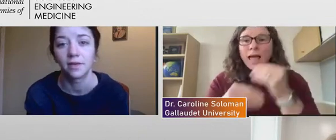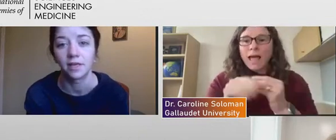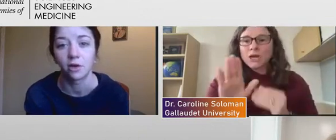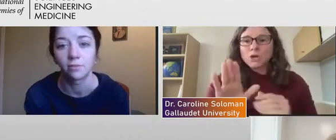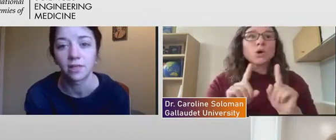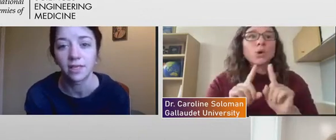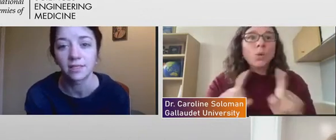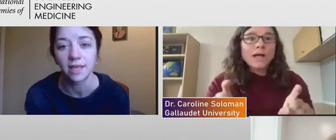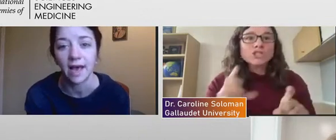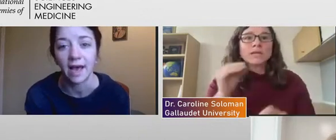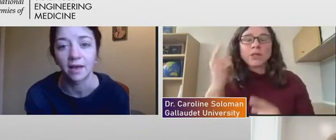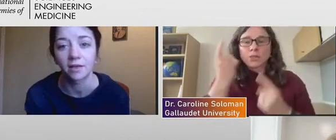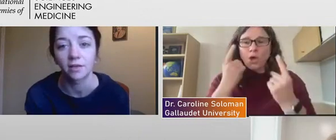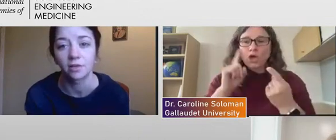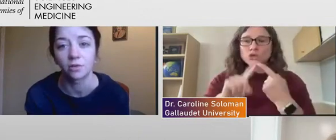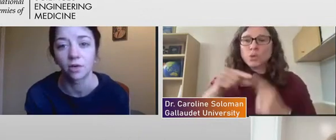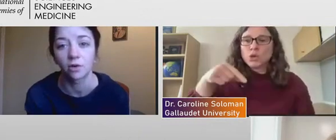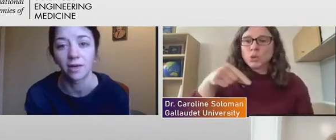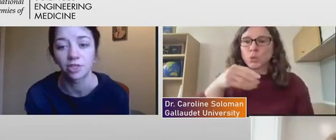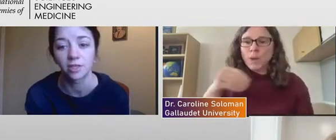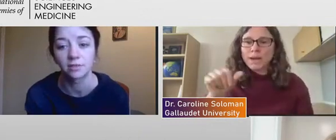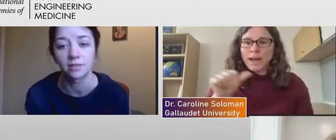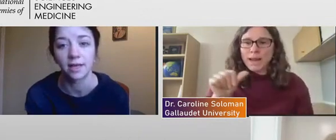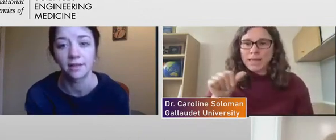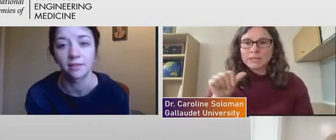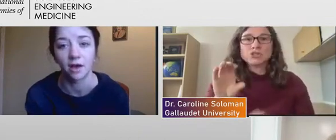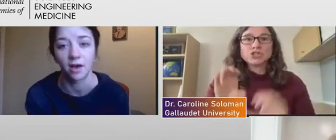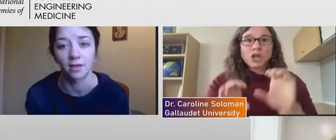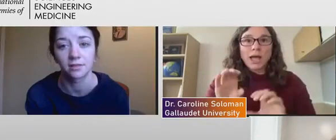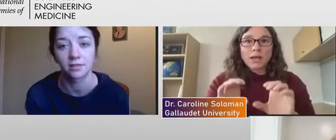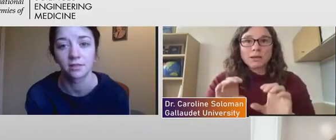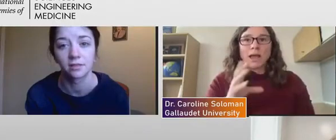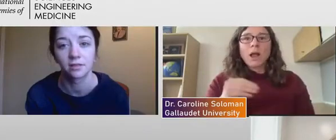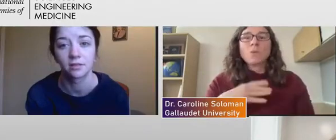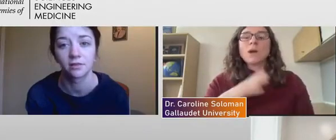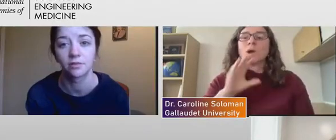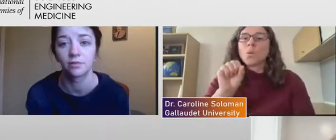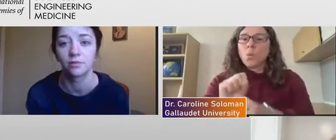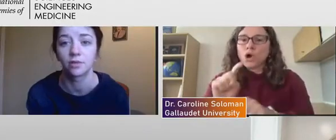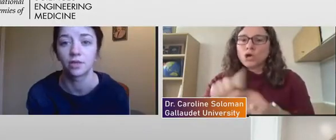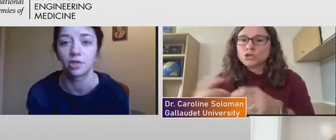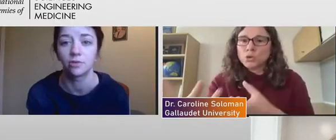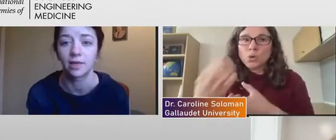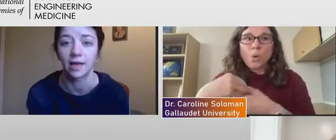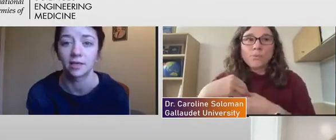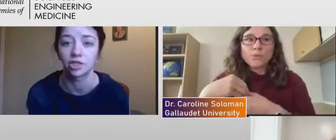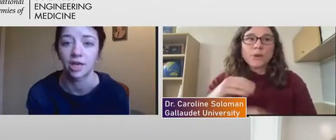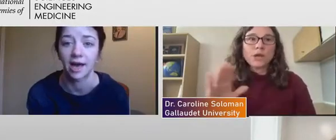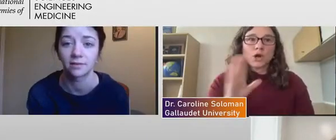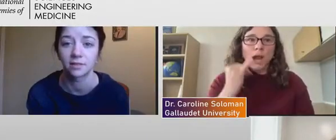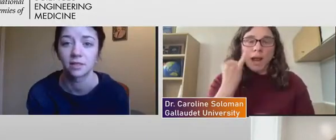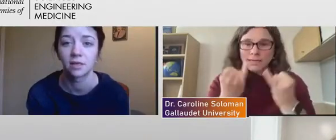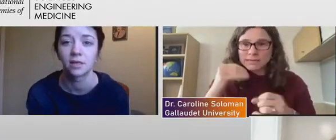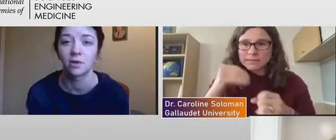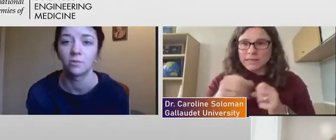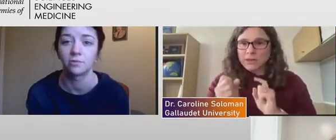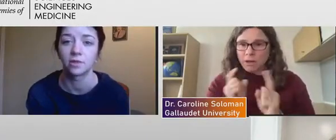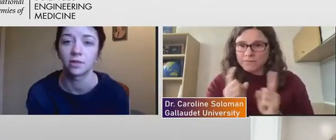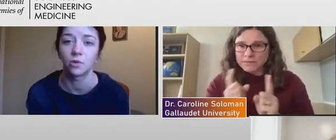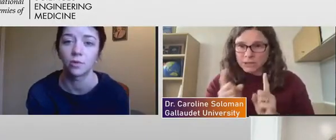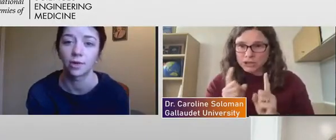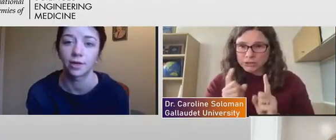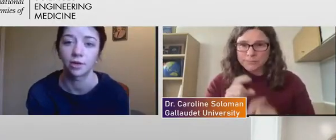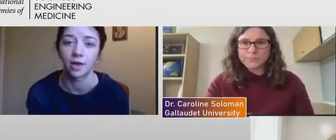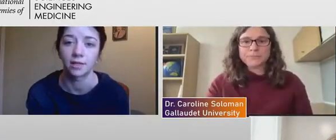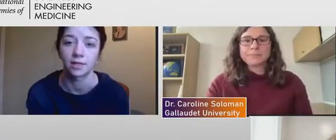video, please add your questions and thoughts through the Q&A chat and we